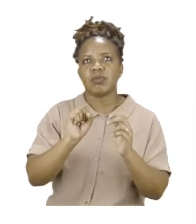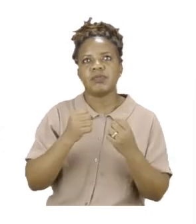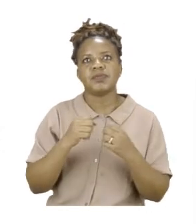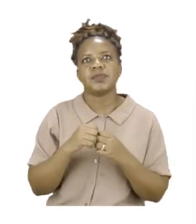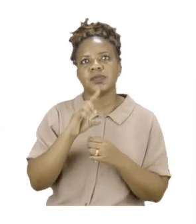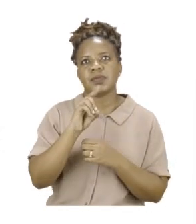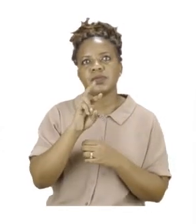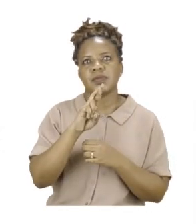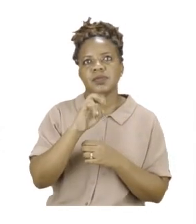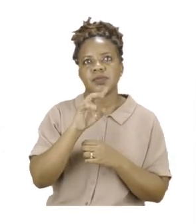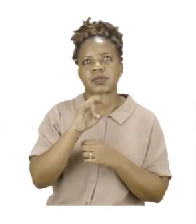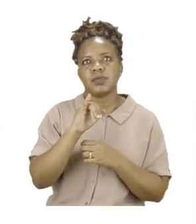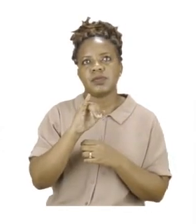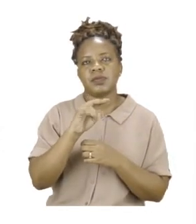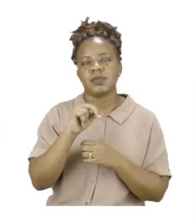suitcase,